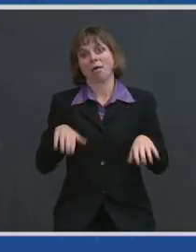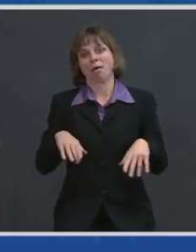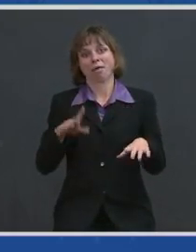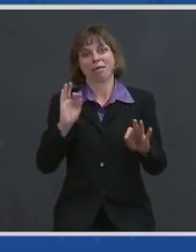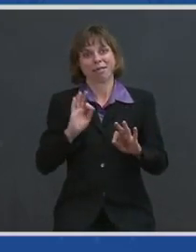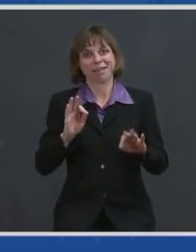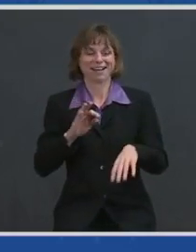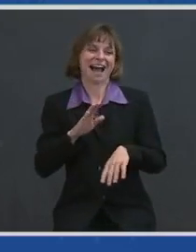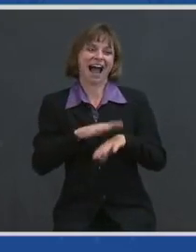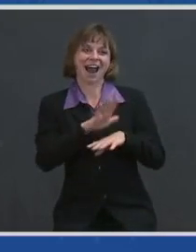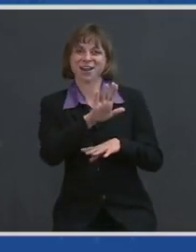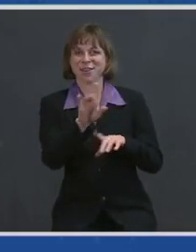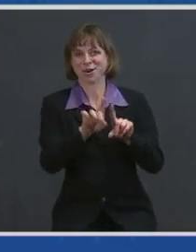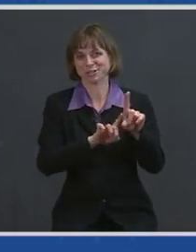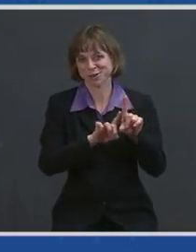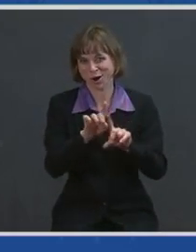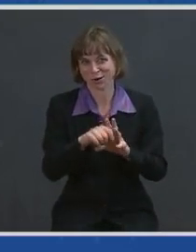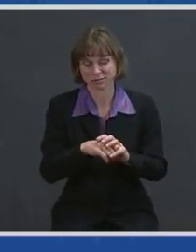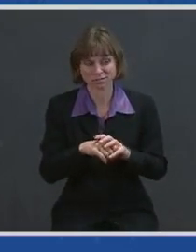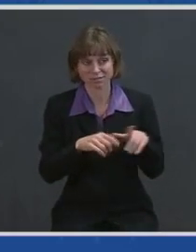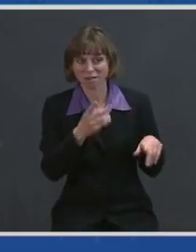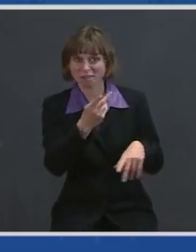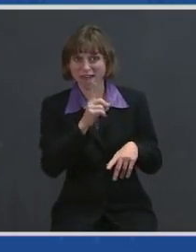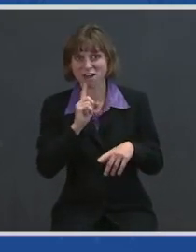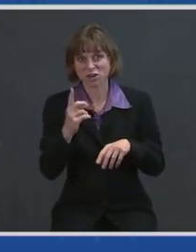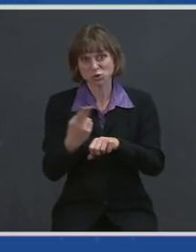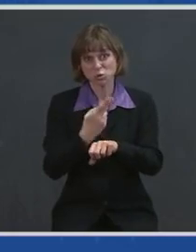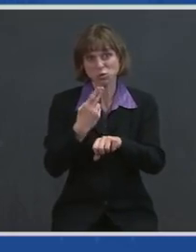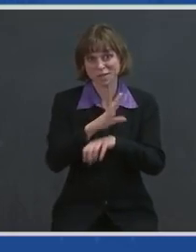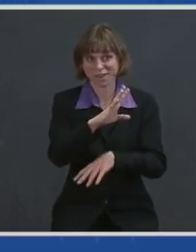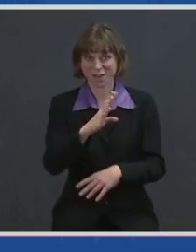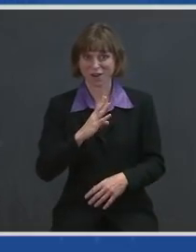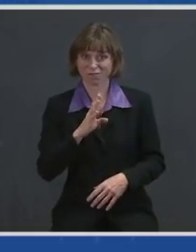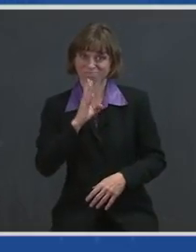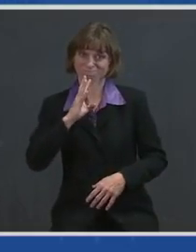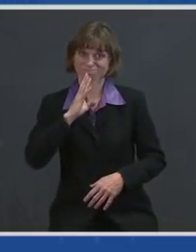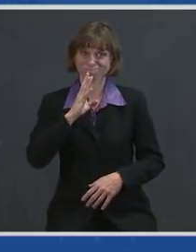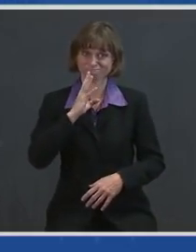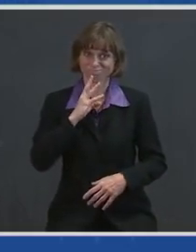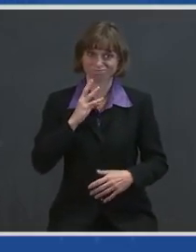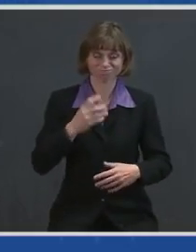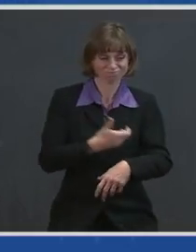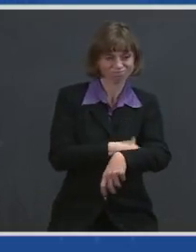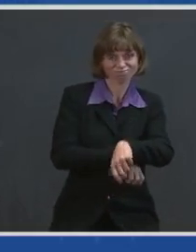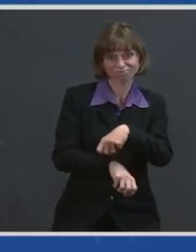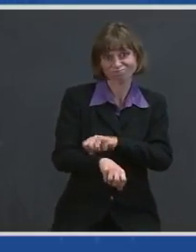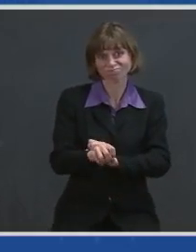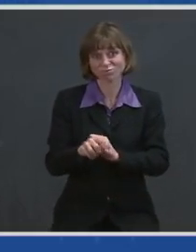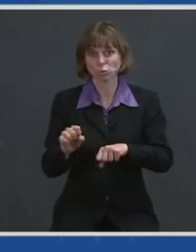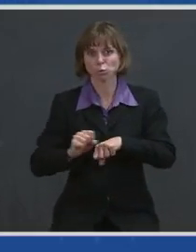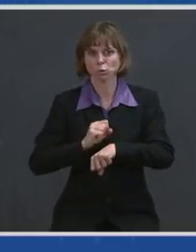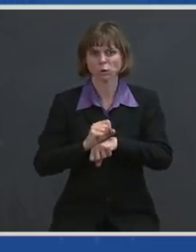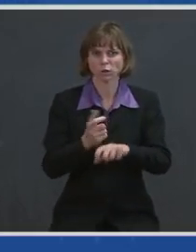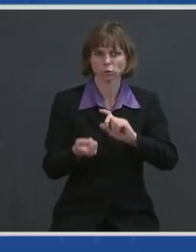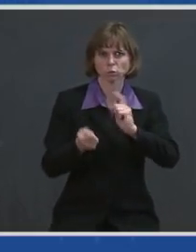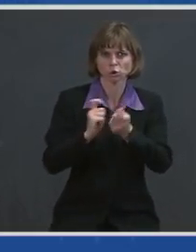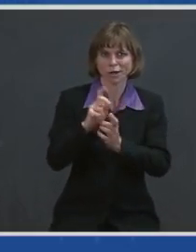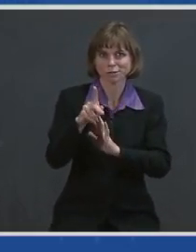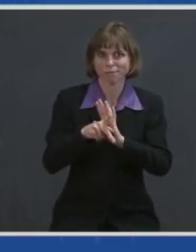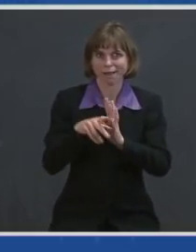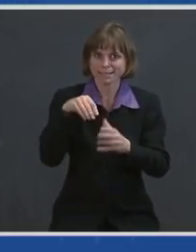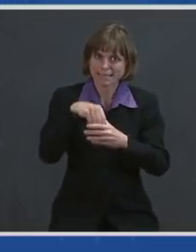her stars. They're using their voices and actively working to change policies in the military